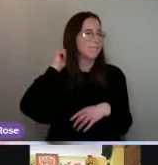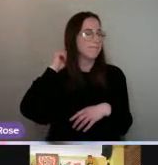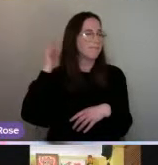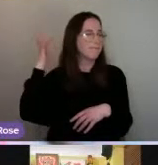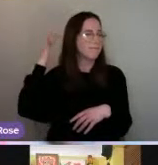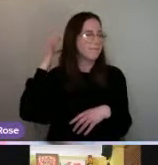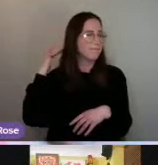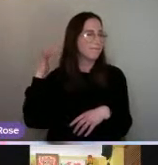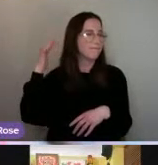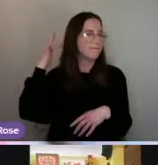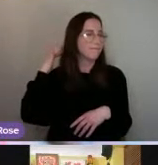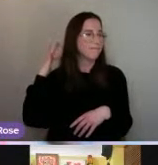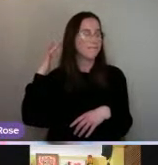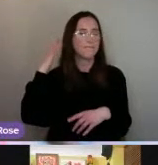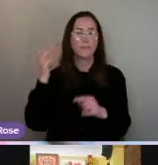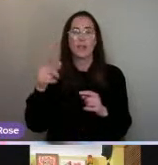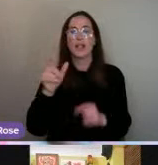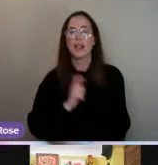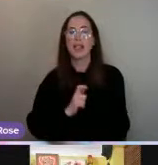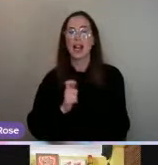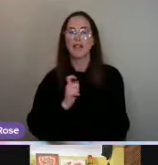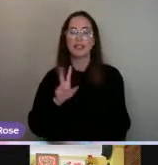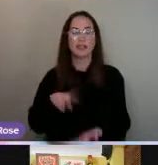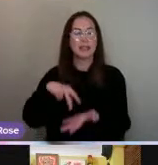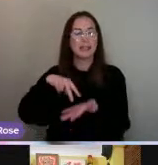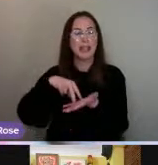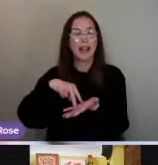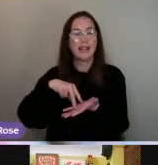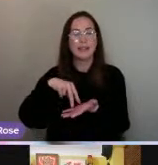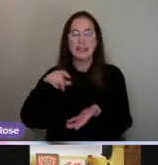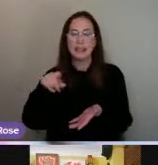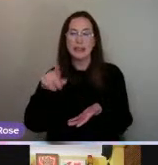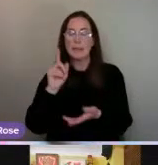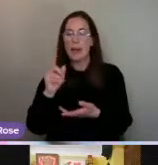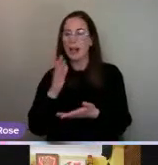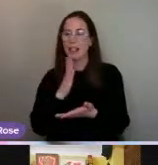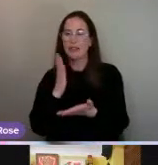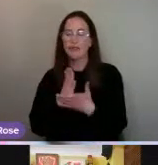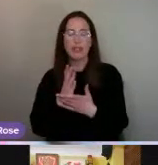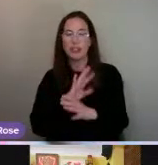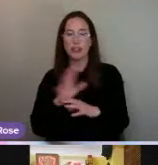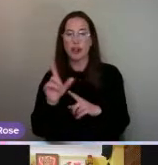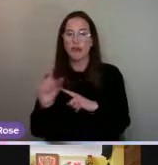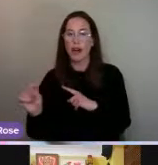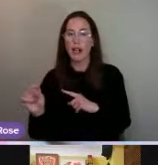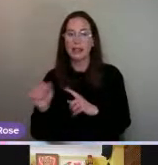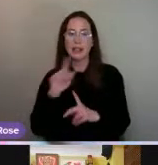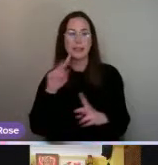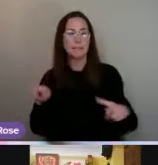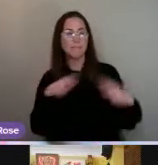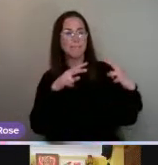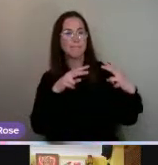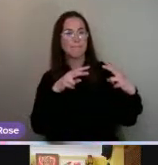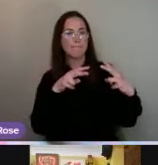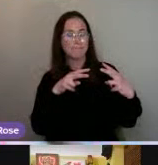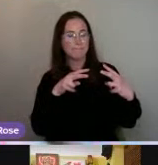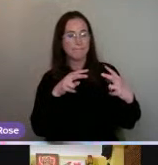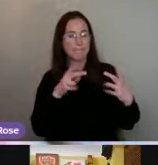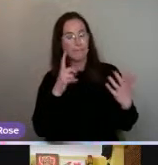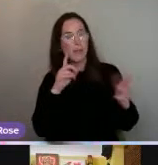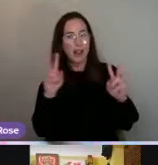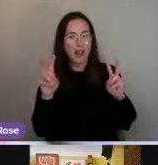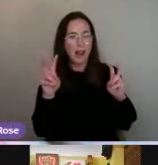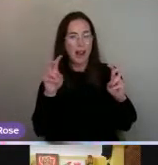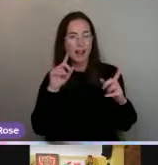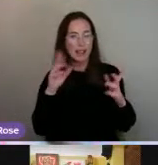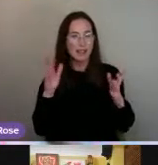There's a little character there, which is just standing there, but he's actually not running from it. So what it was is kind of almost